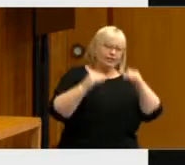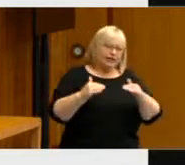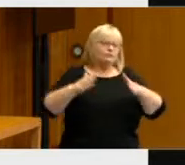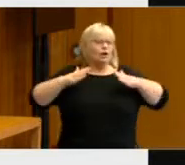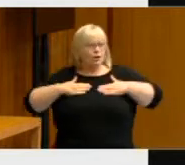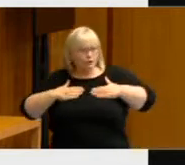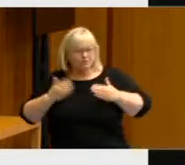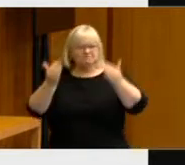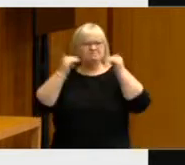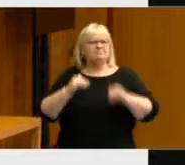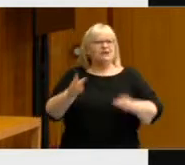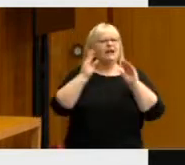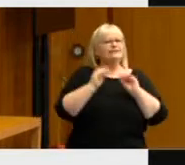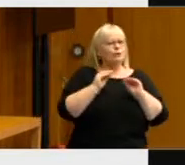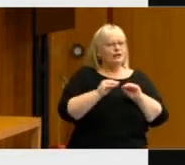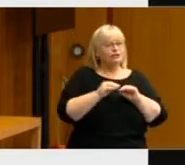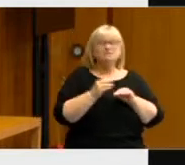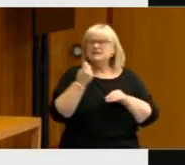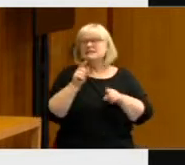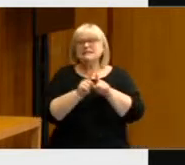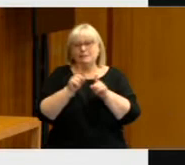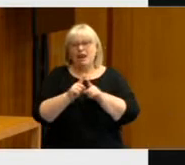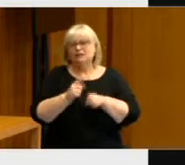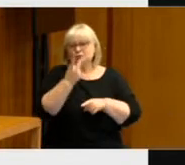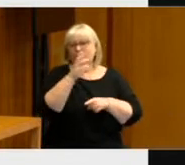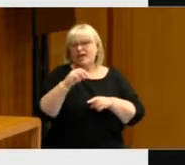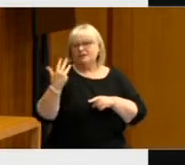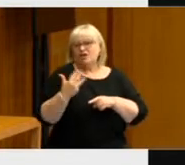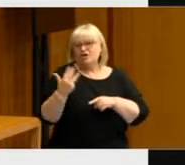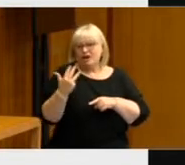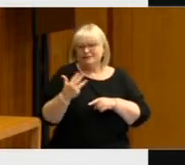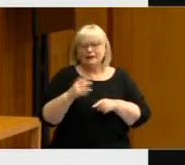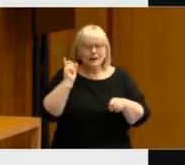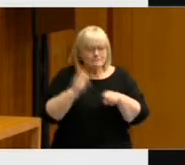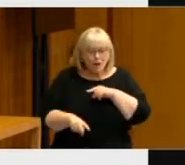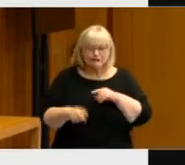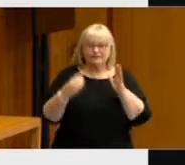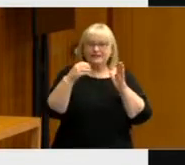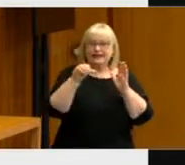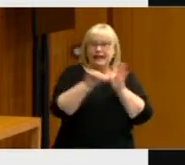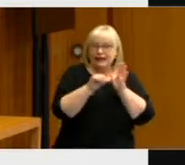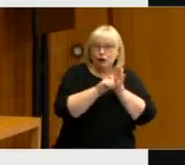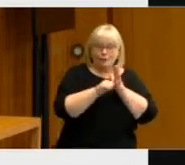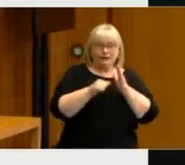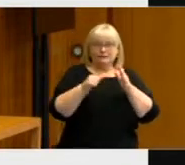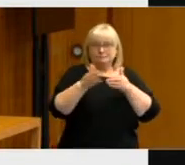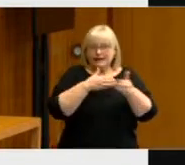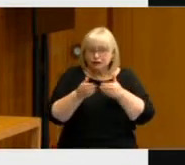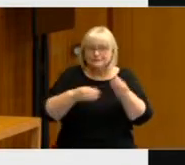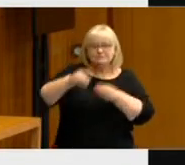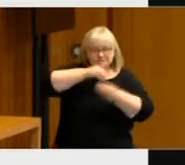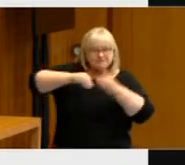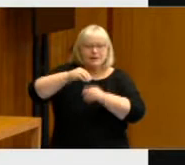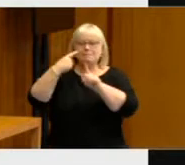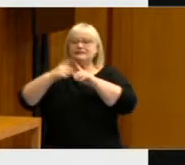education. And this election was very similar to previous elections in the sense that economic management, health, the two top issues,